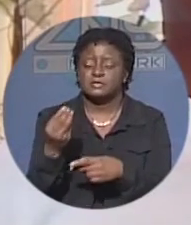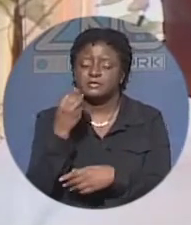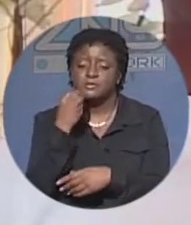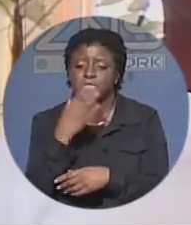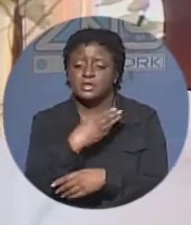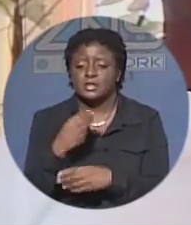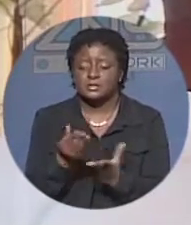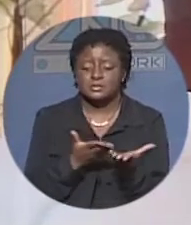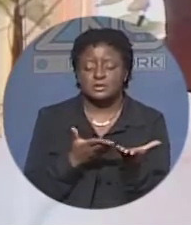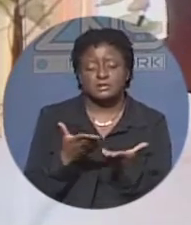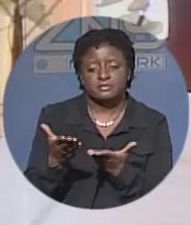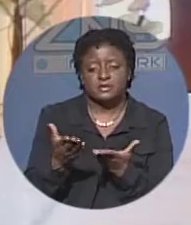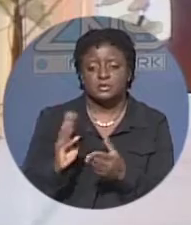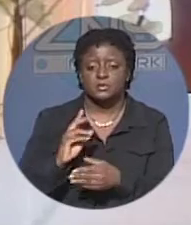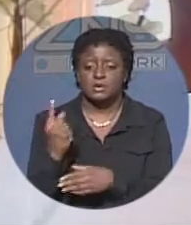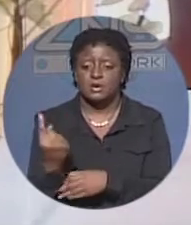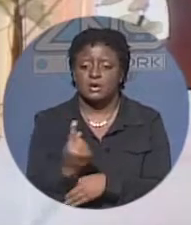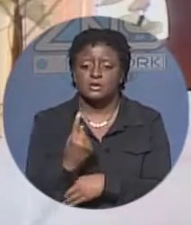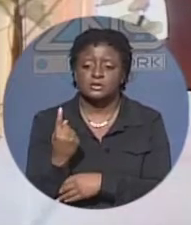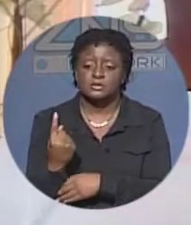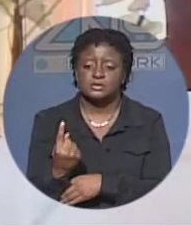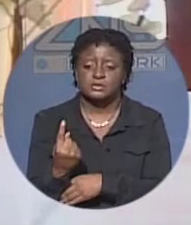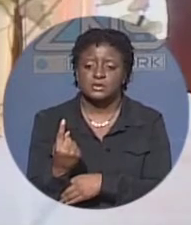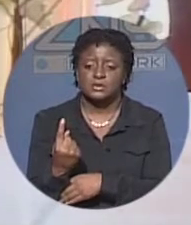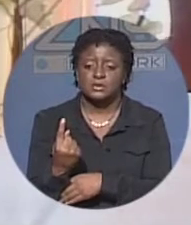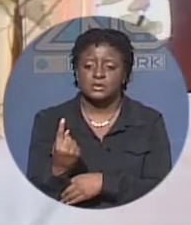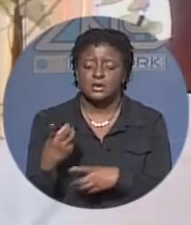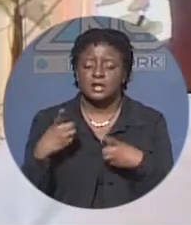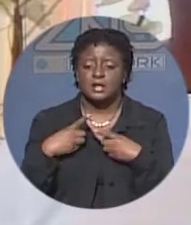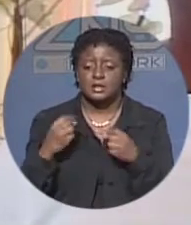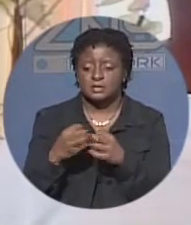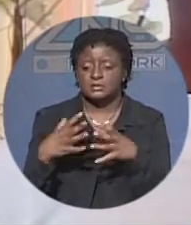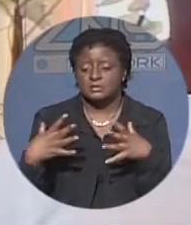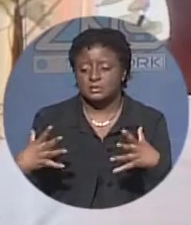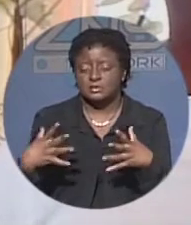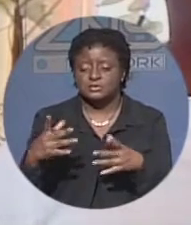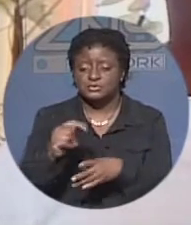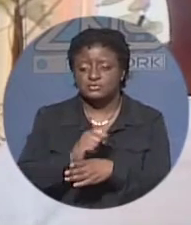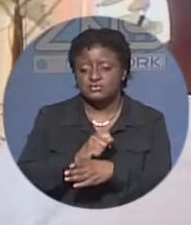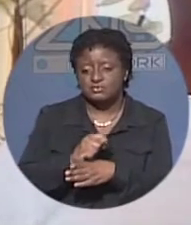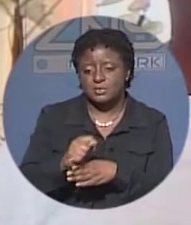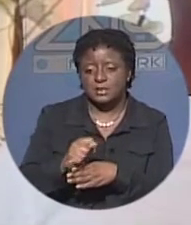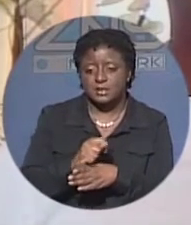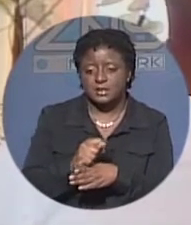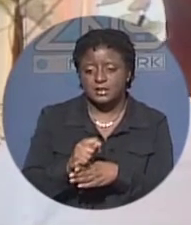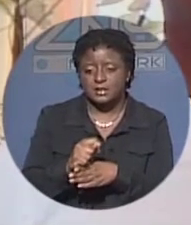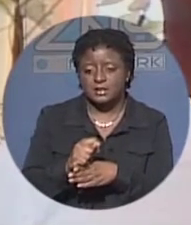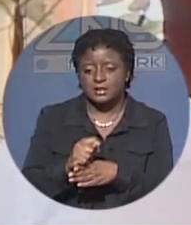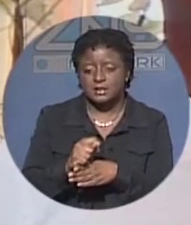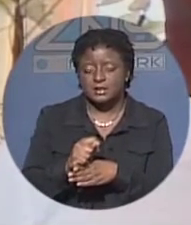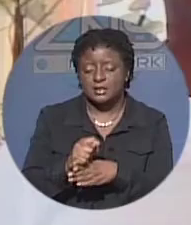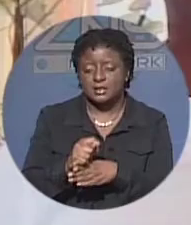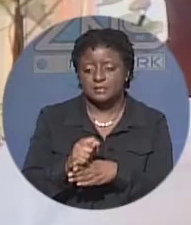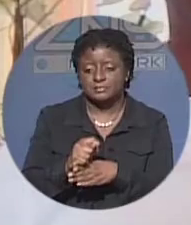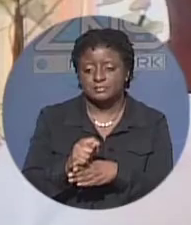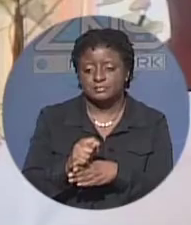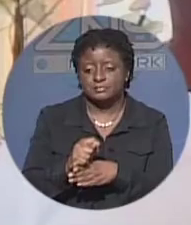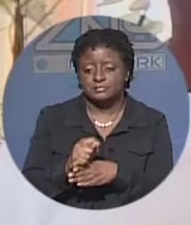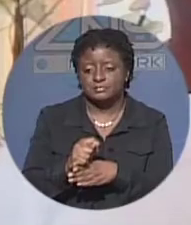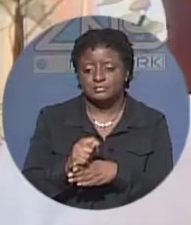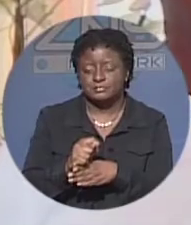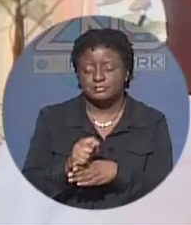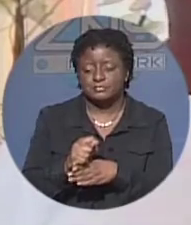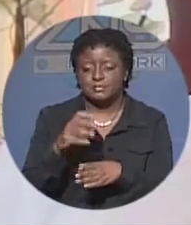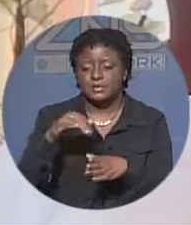services we've also had much training in terms of our systems for convention and sales processes in terms of